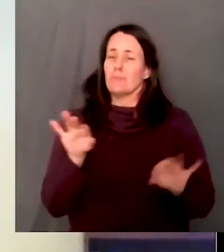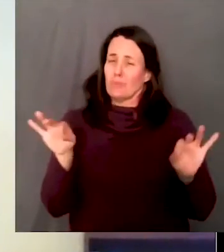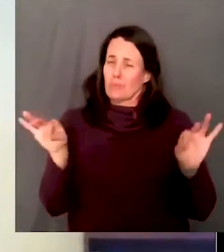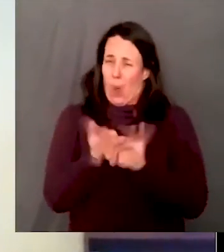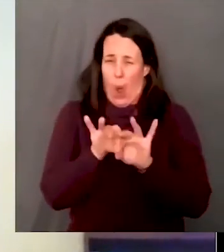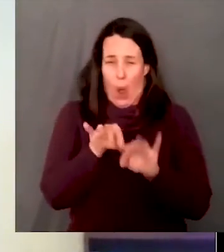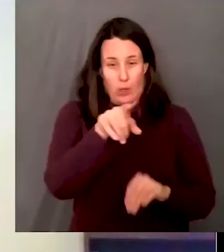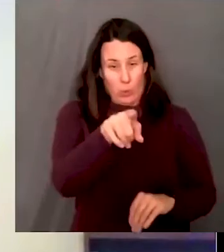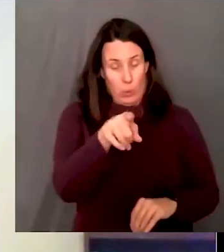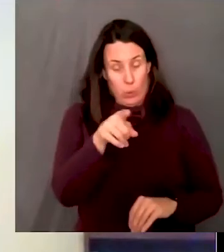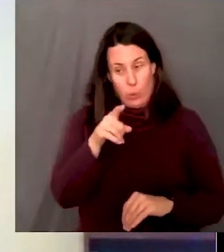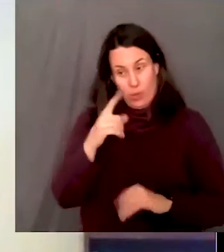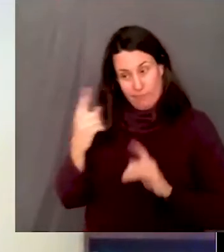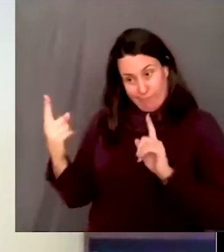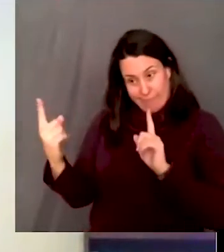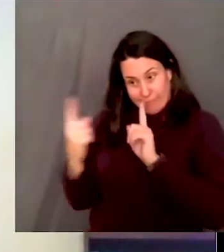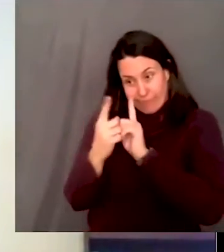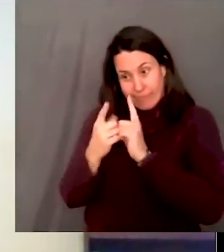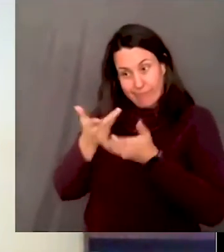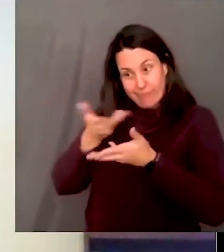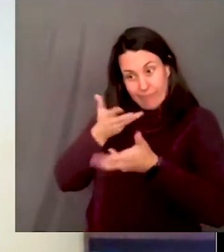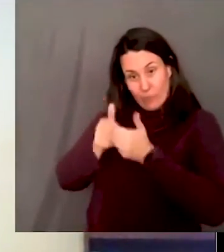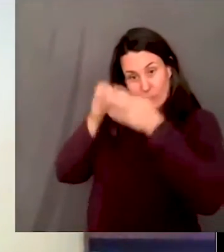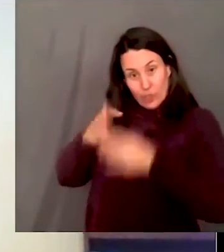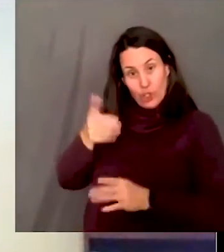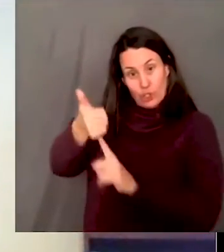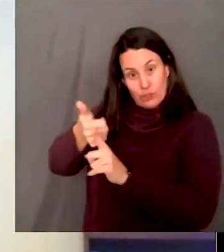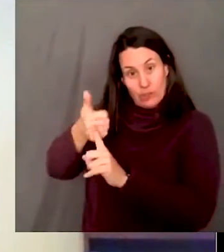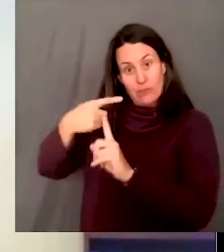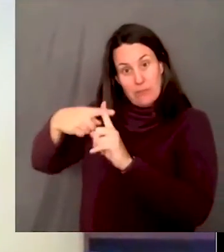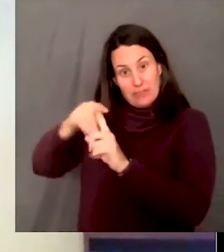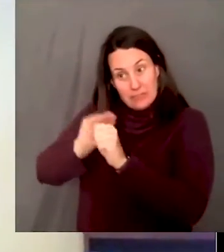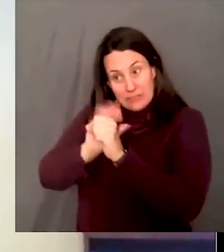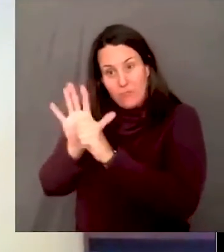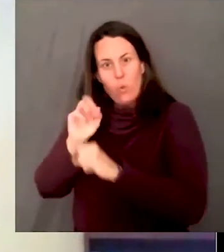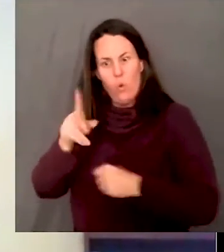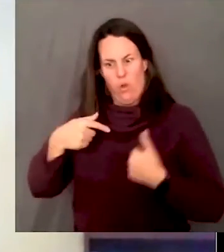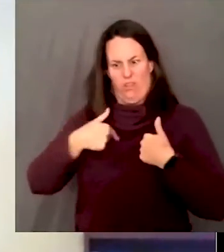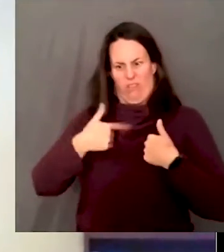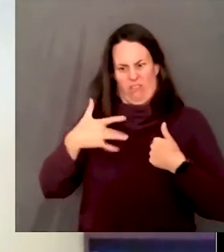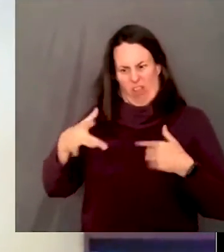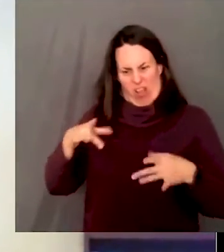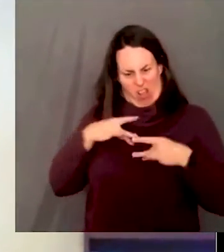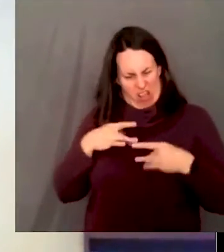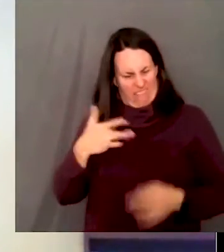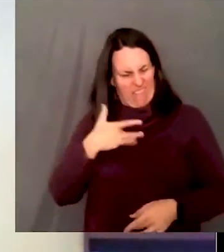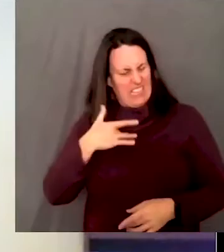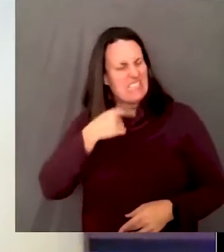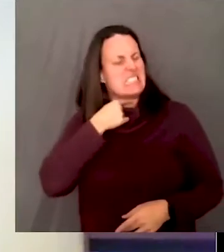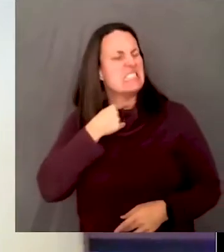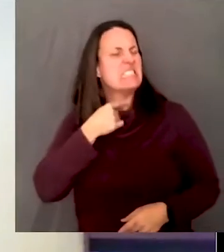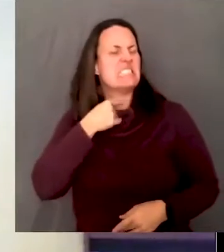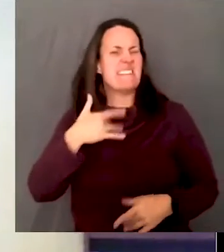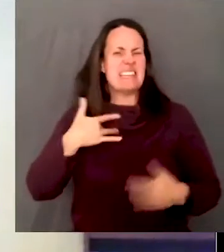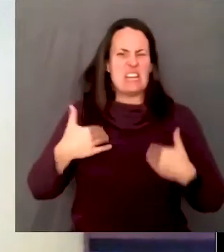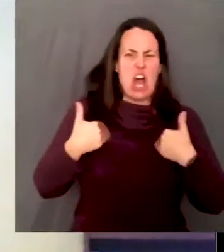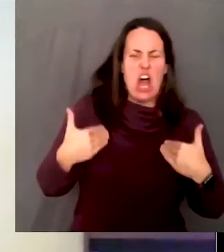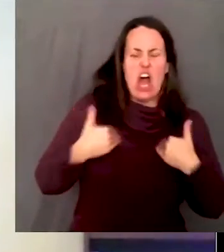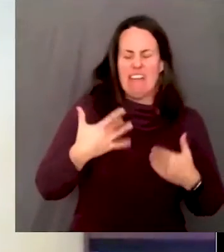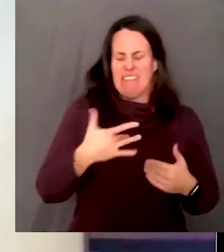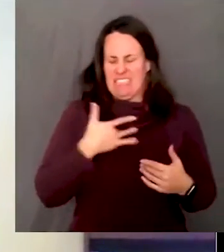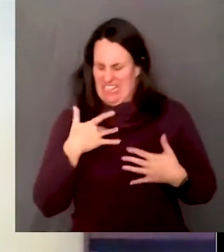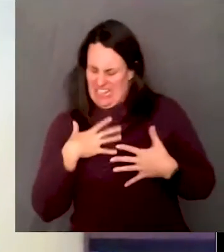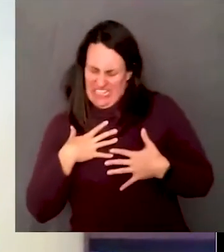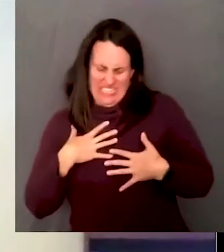experiencing symptoms, even mild ones, get tested. Call your healthcare provider or find a community